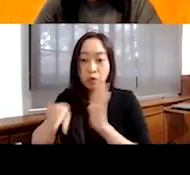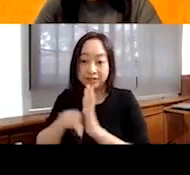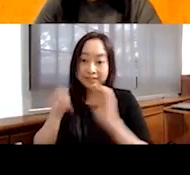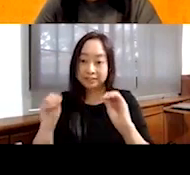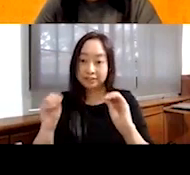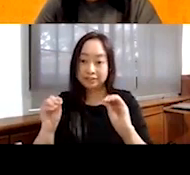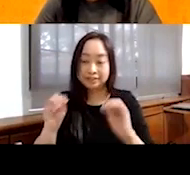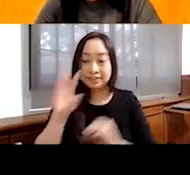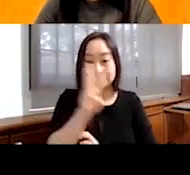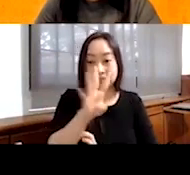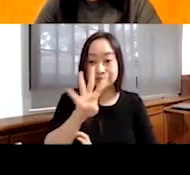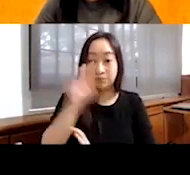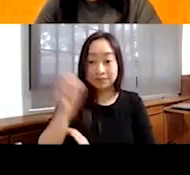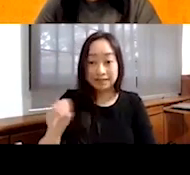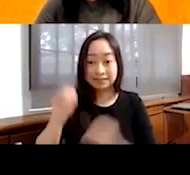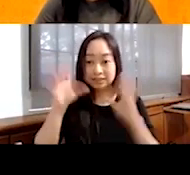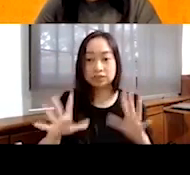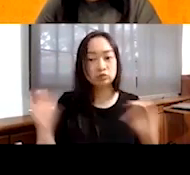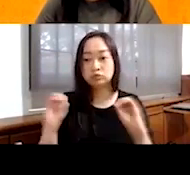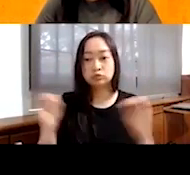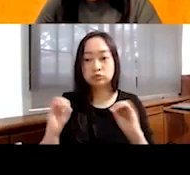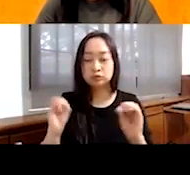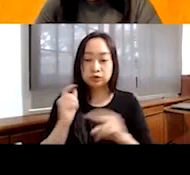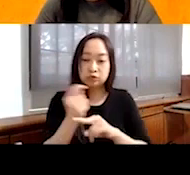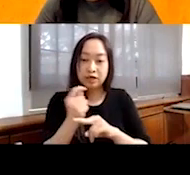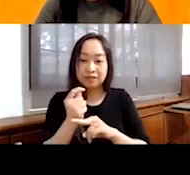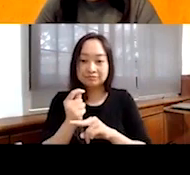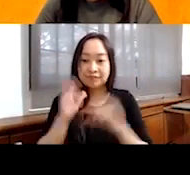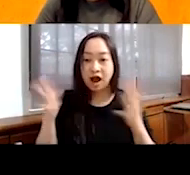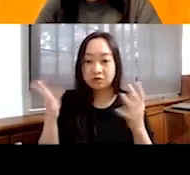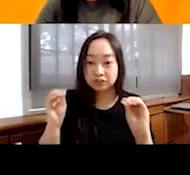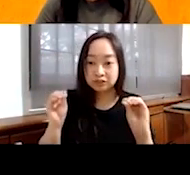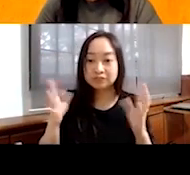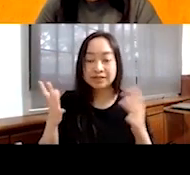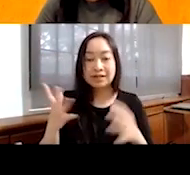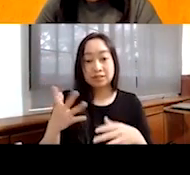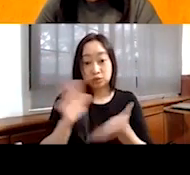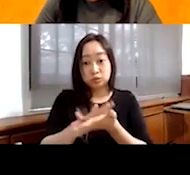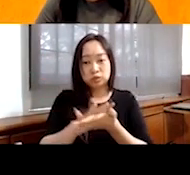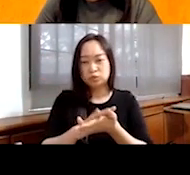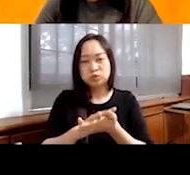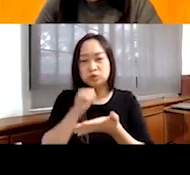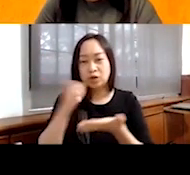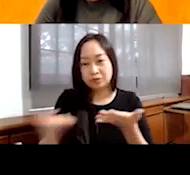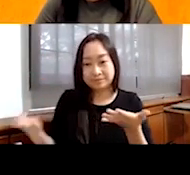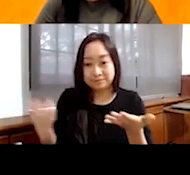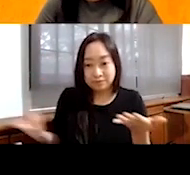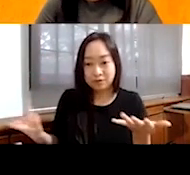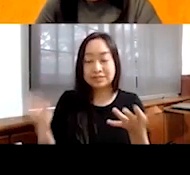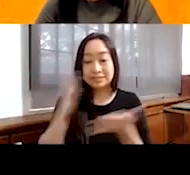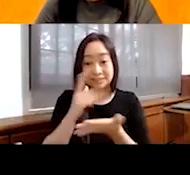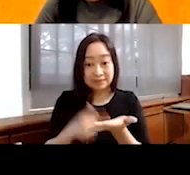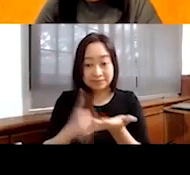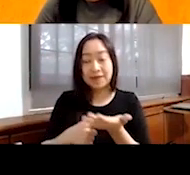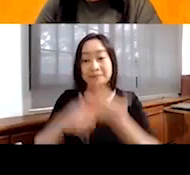64% of teachers did not receive proper training, schools are poorly equipped and in some cases classes are held in